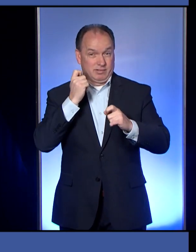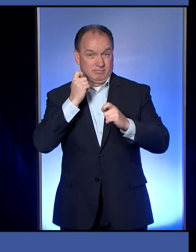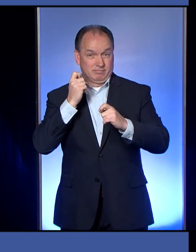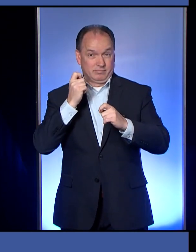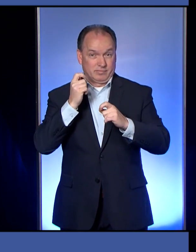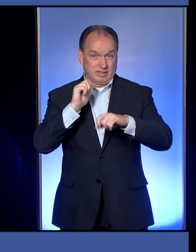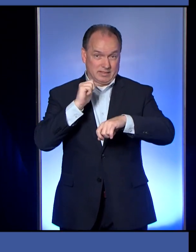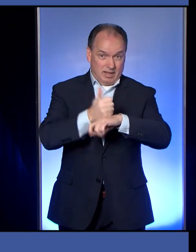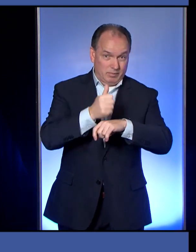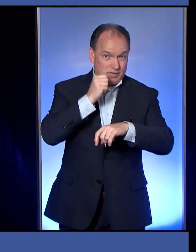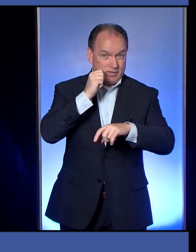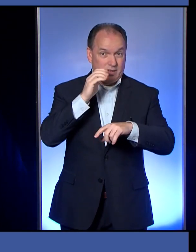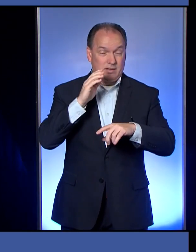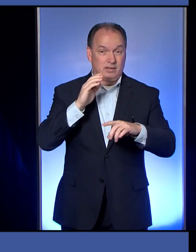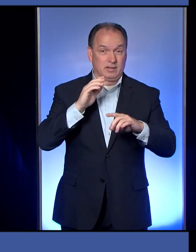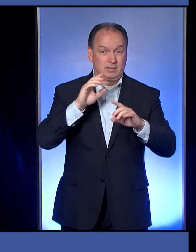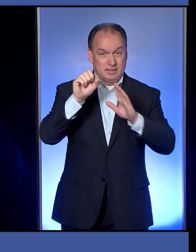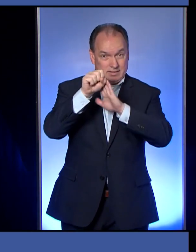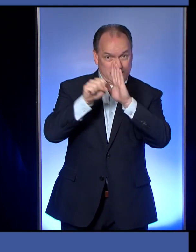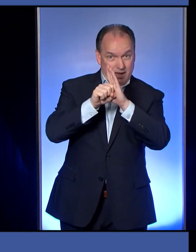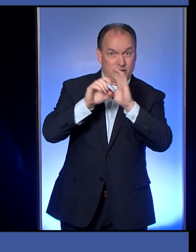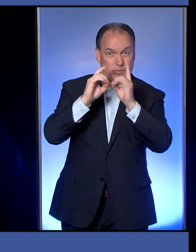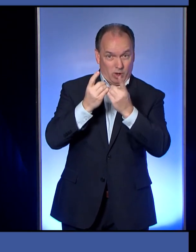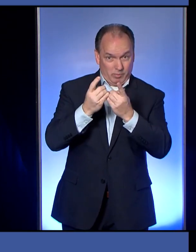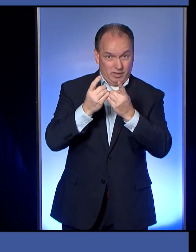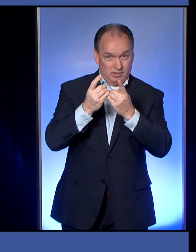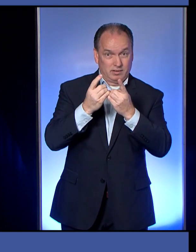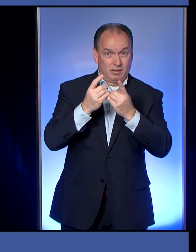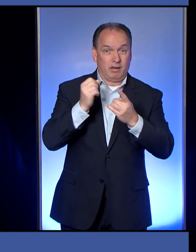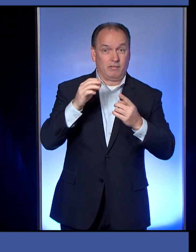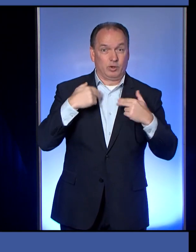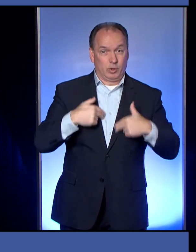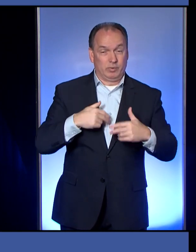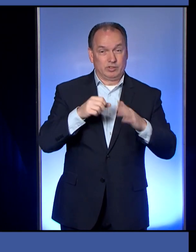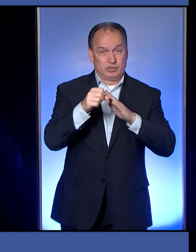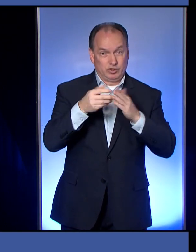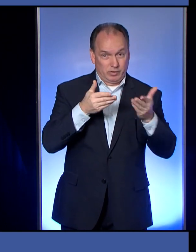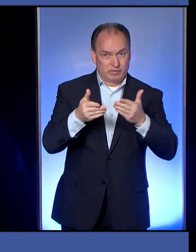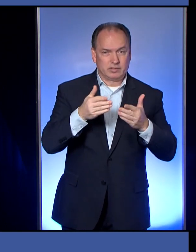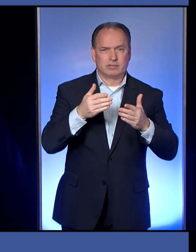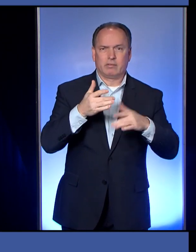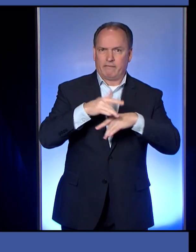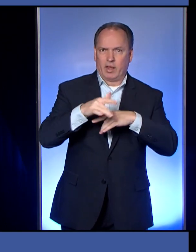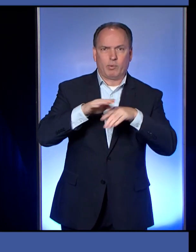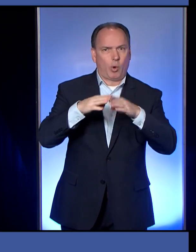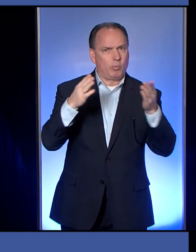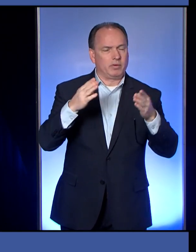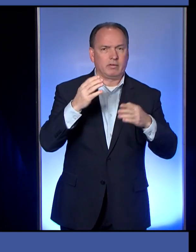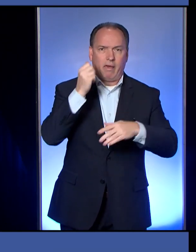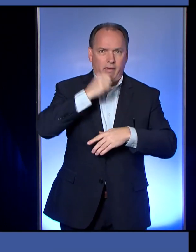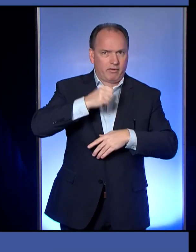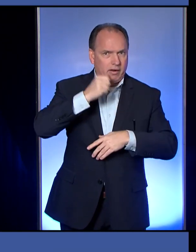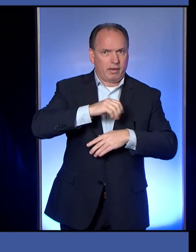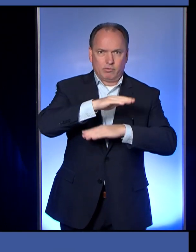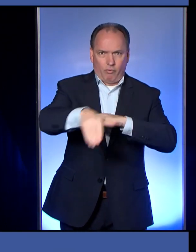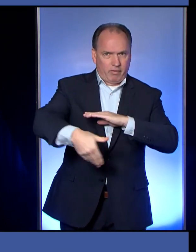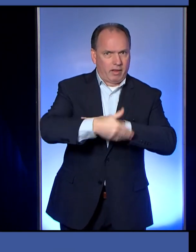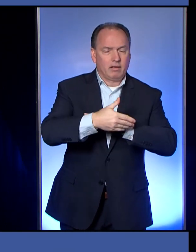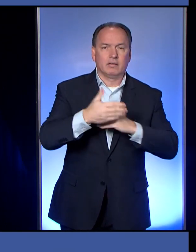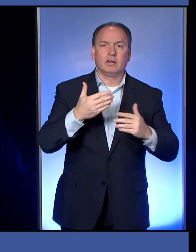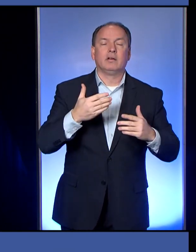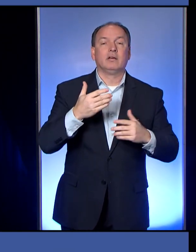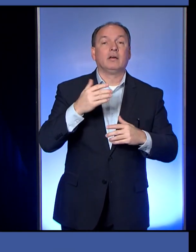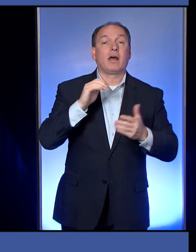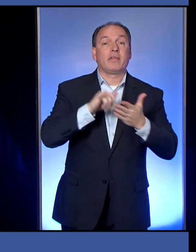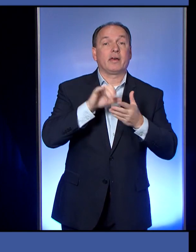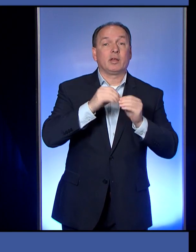Department of Human Services is another warm line. And this one will be available 24 hours a day, seven days a week. The number